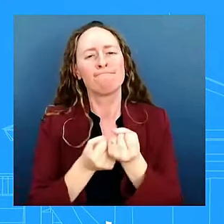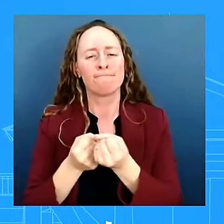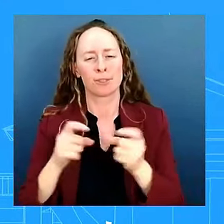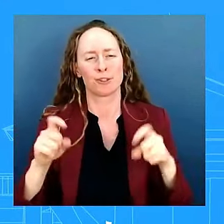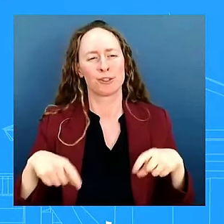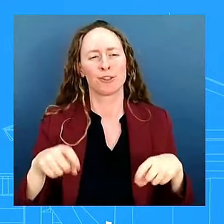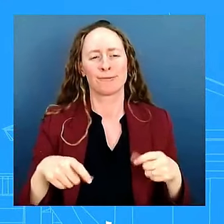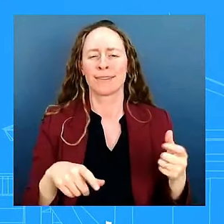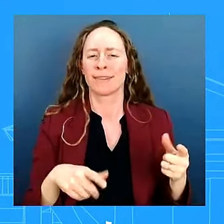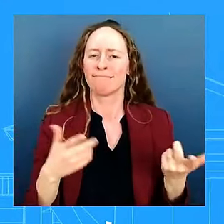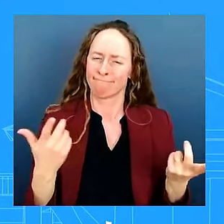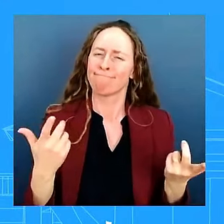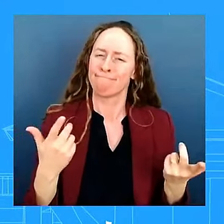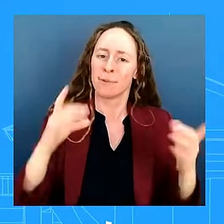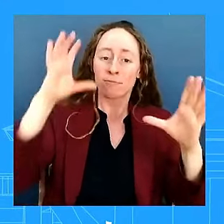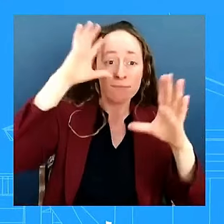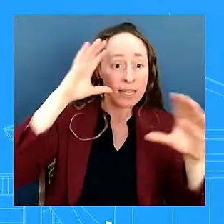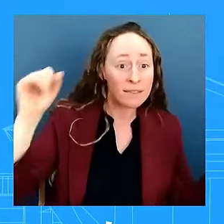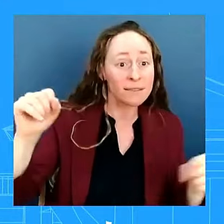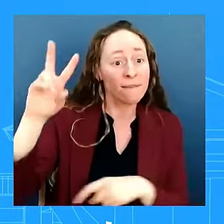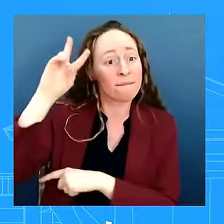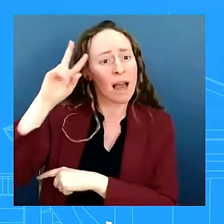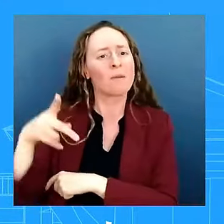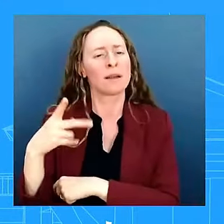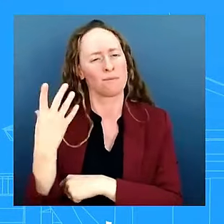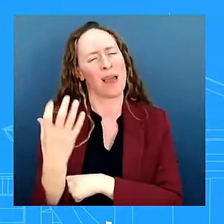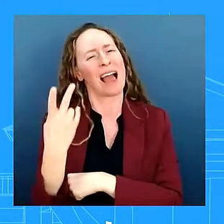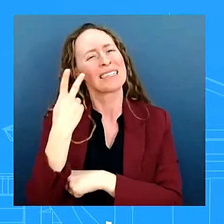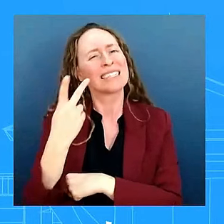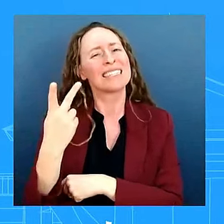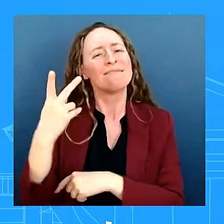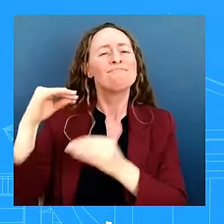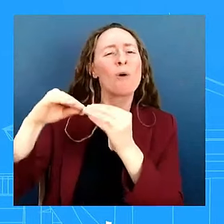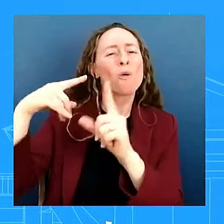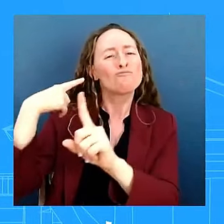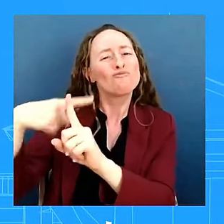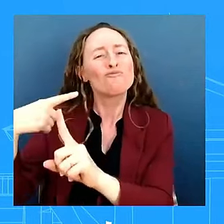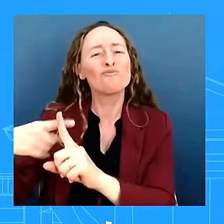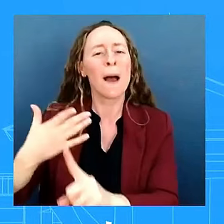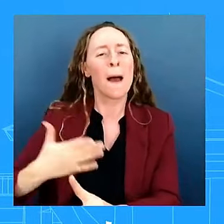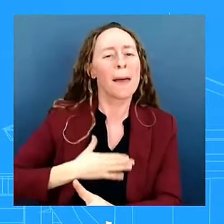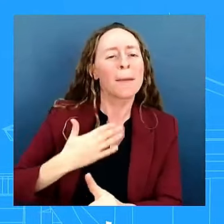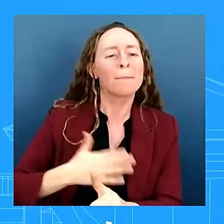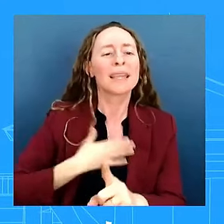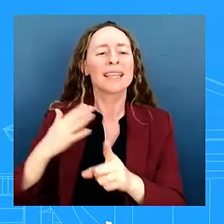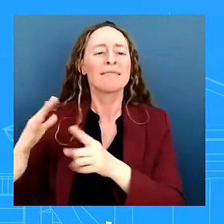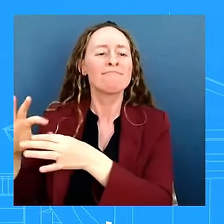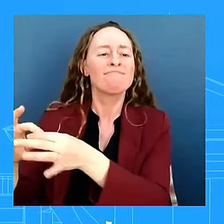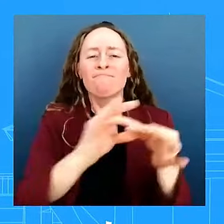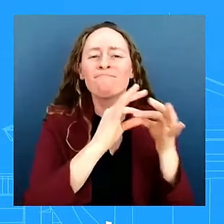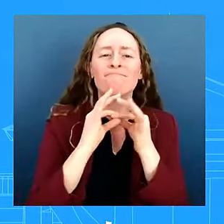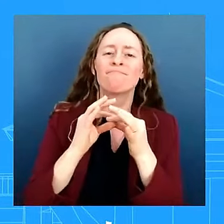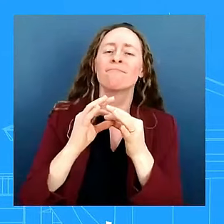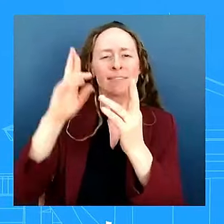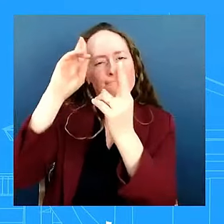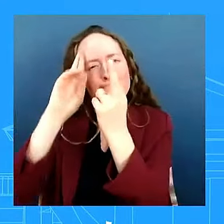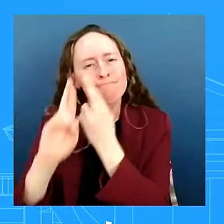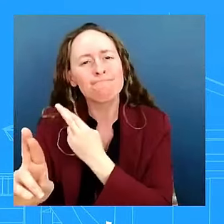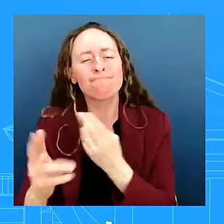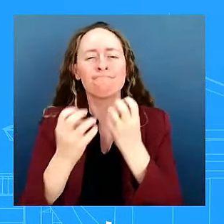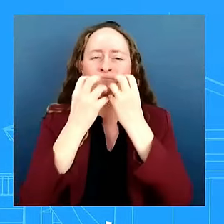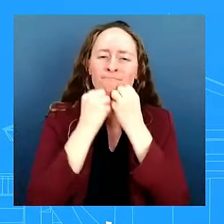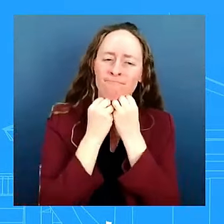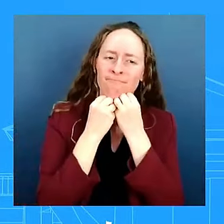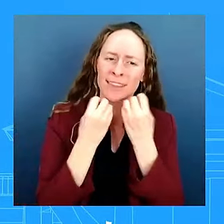that's what they want to see they want to see us come together in our shared values in a respectful way and i i will say one more